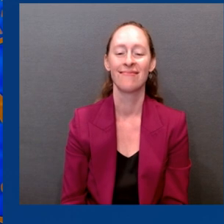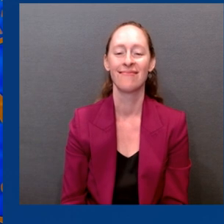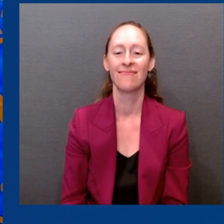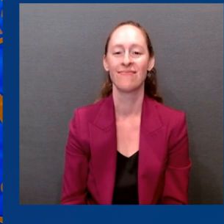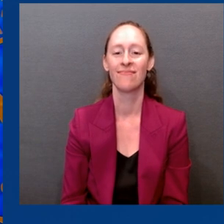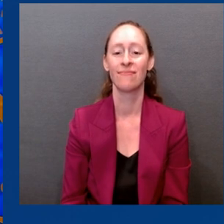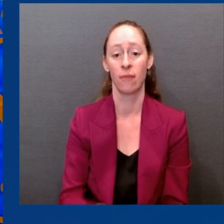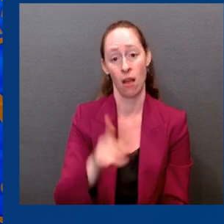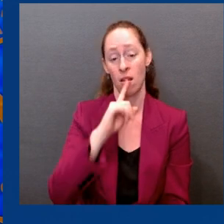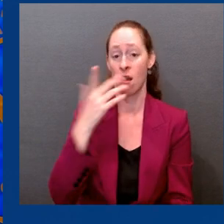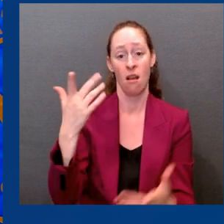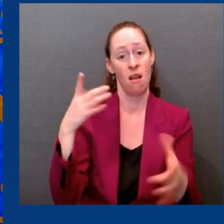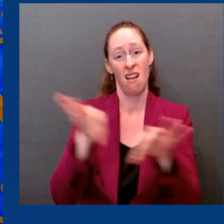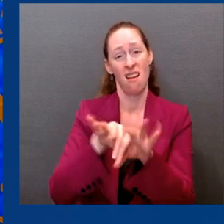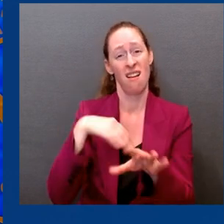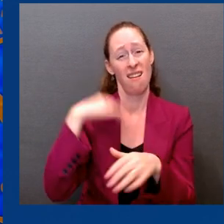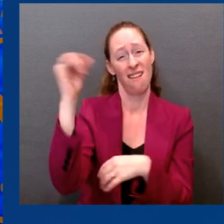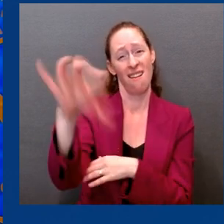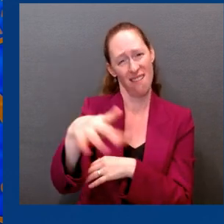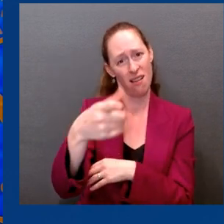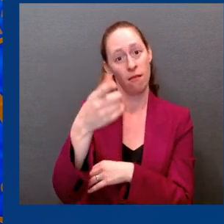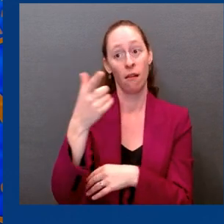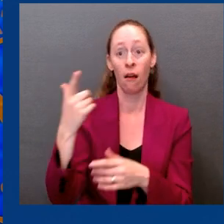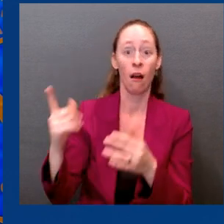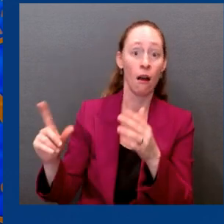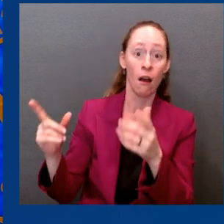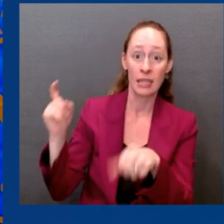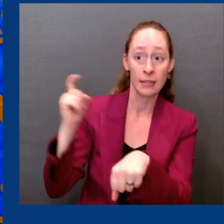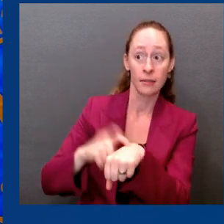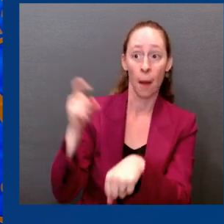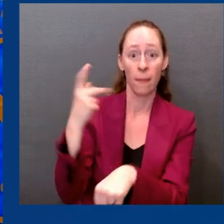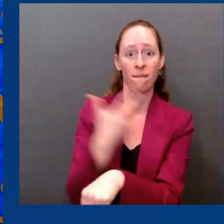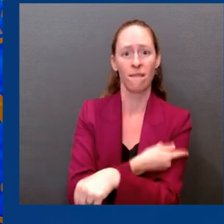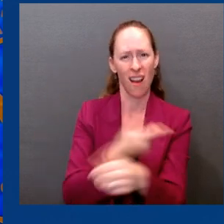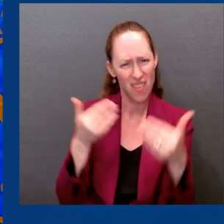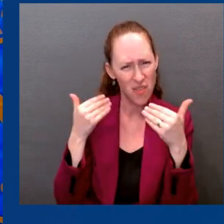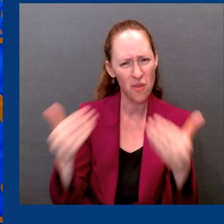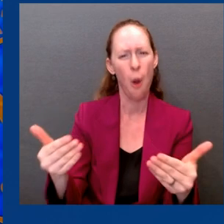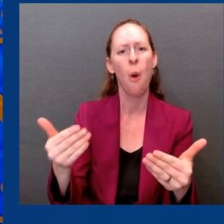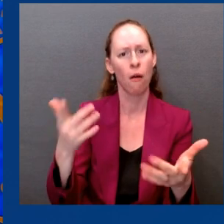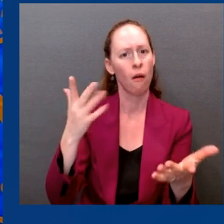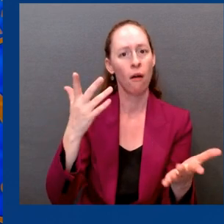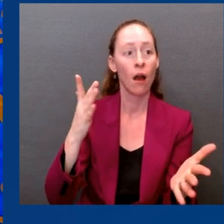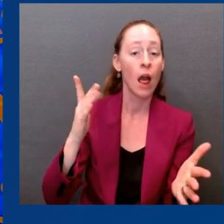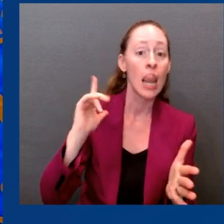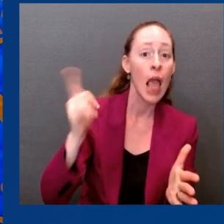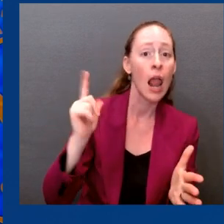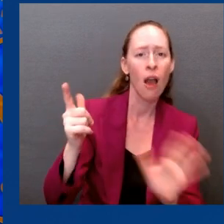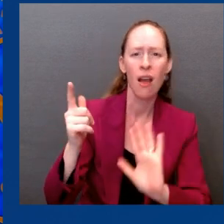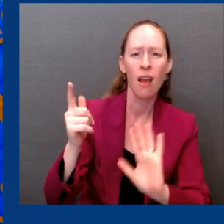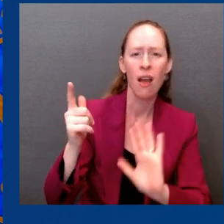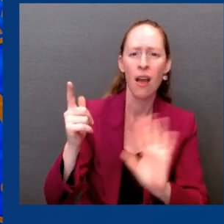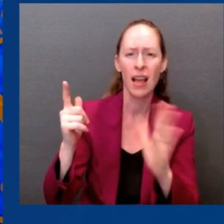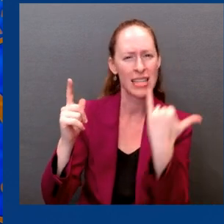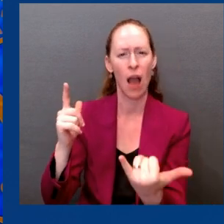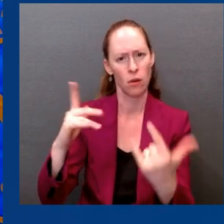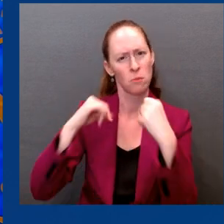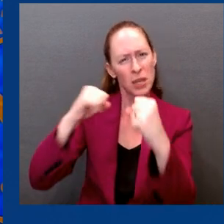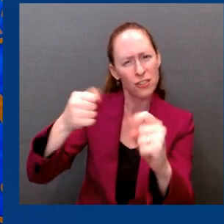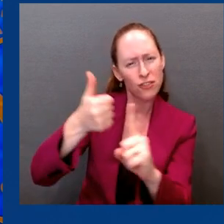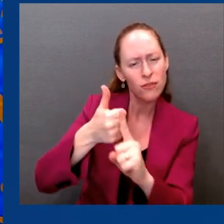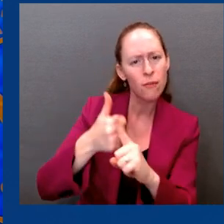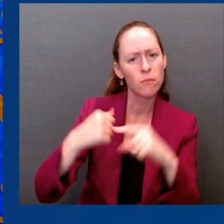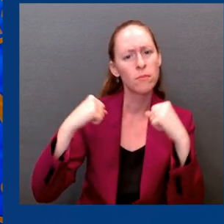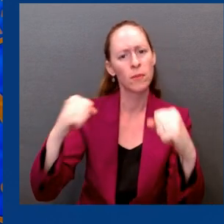in order to protect yourself, your family, and your community against COVID-19 this